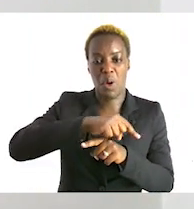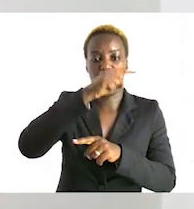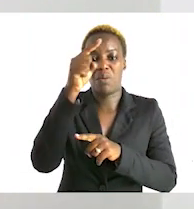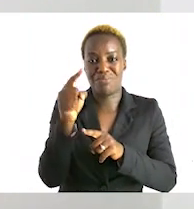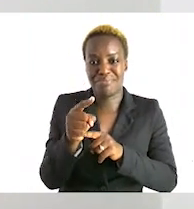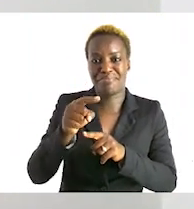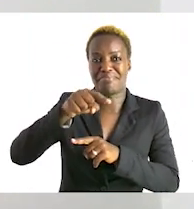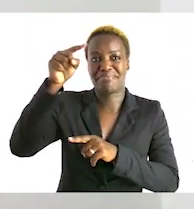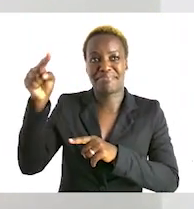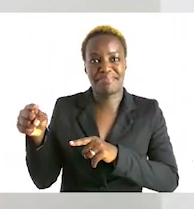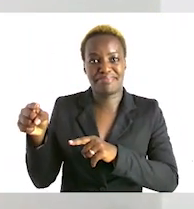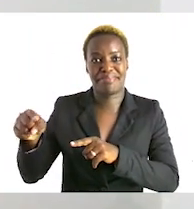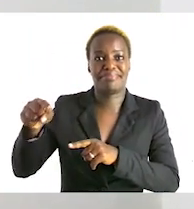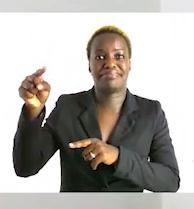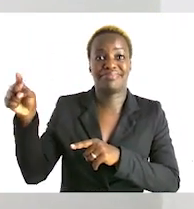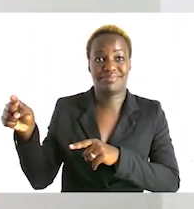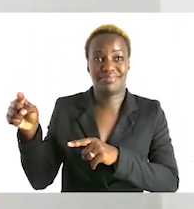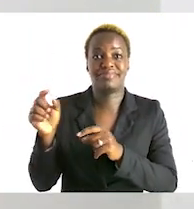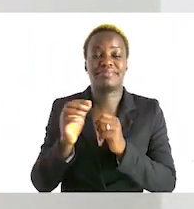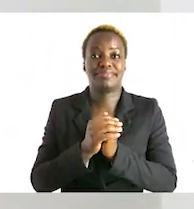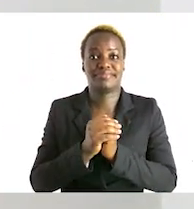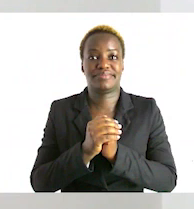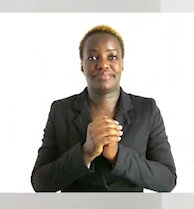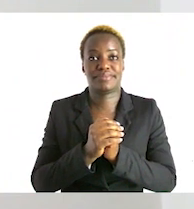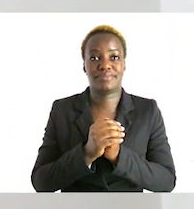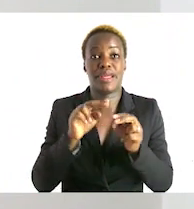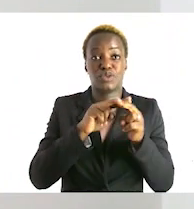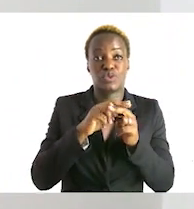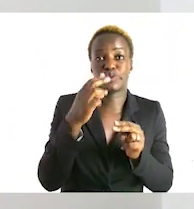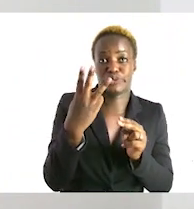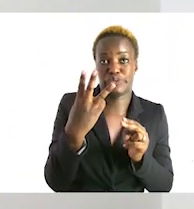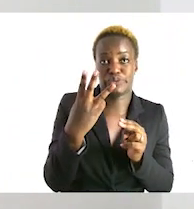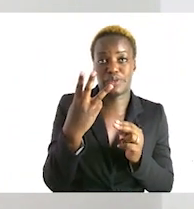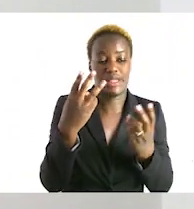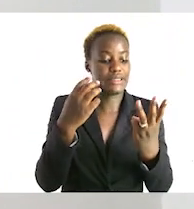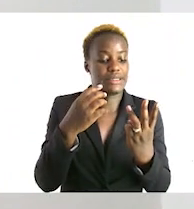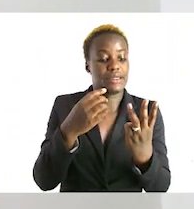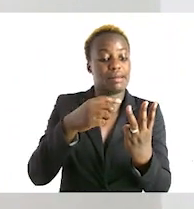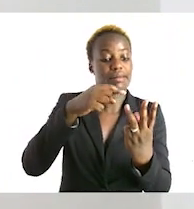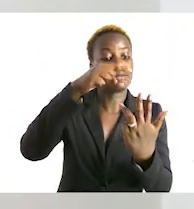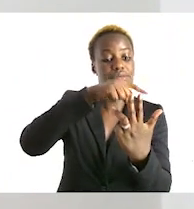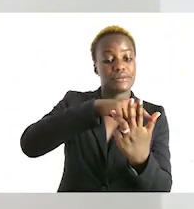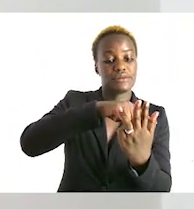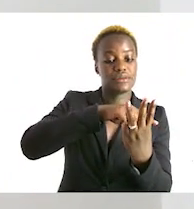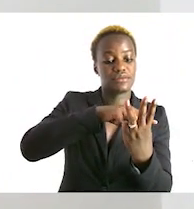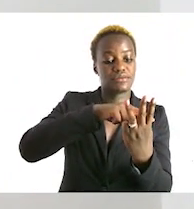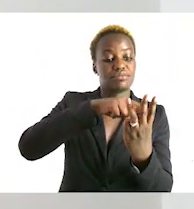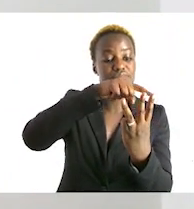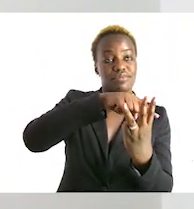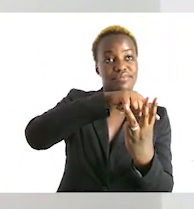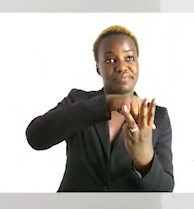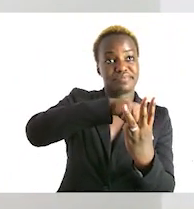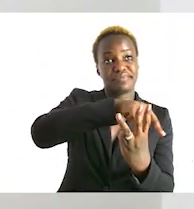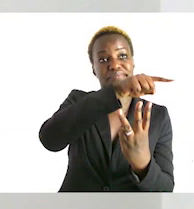we are going to skip counting in three all right we can either do skip counting or we can also do